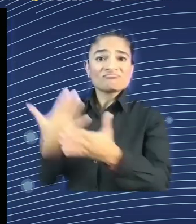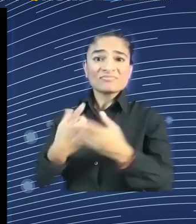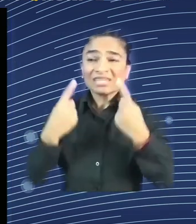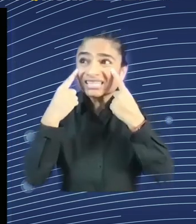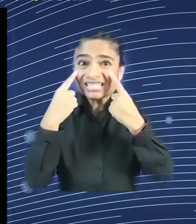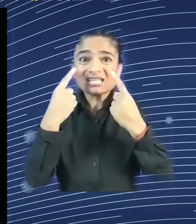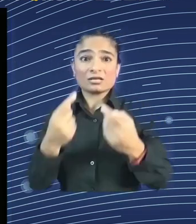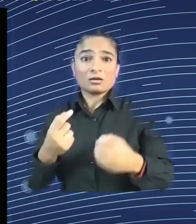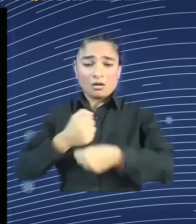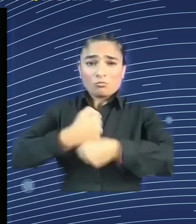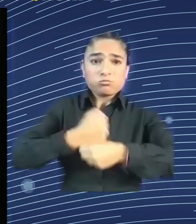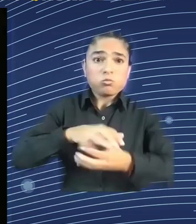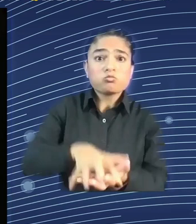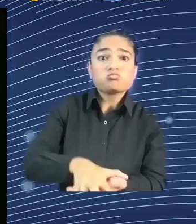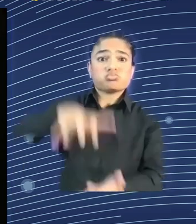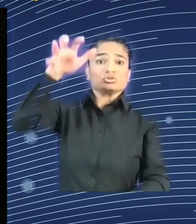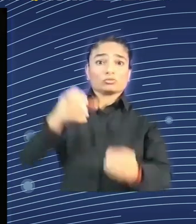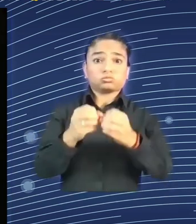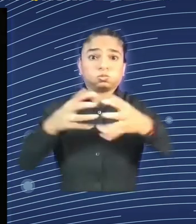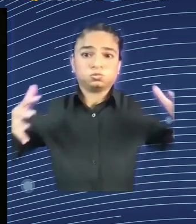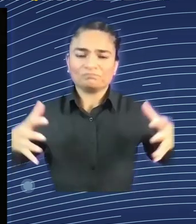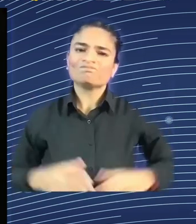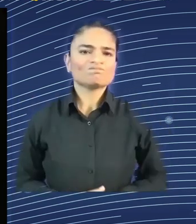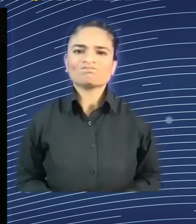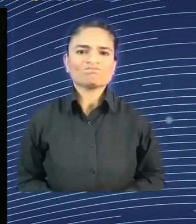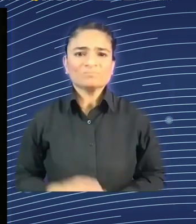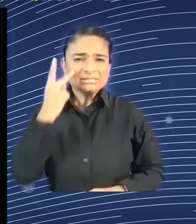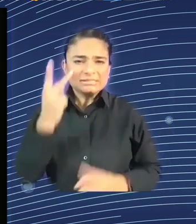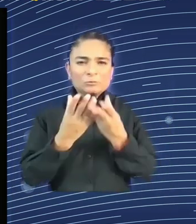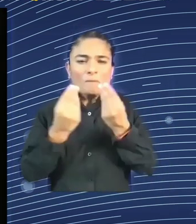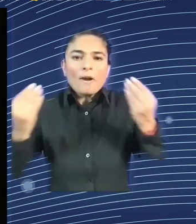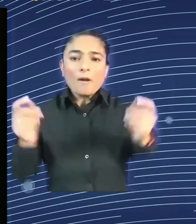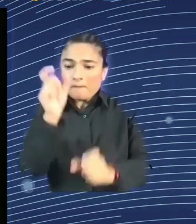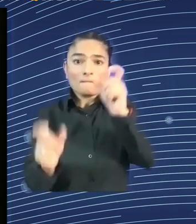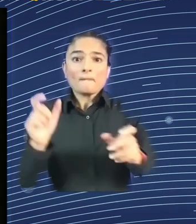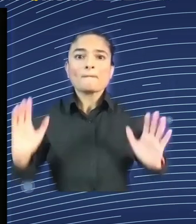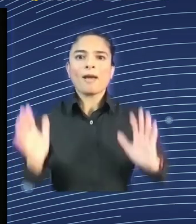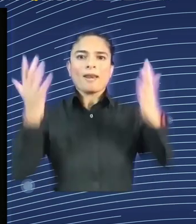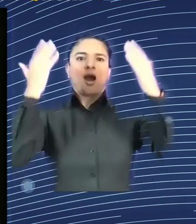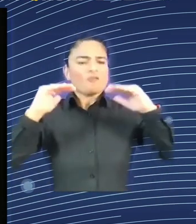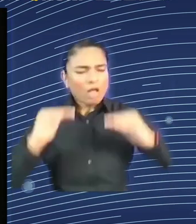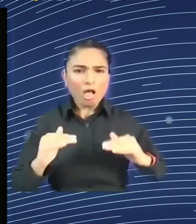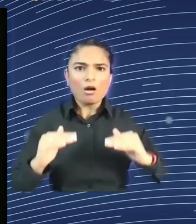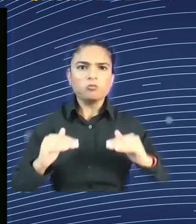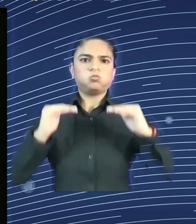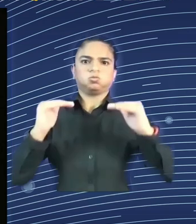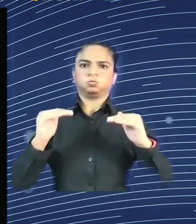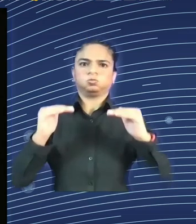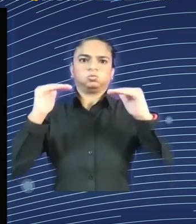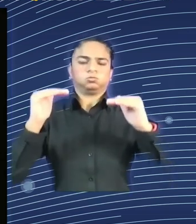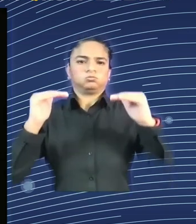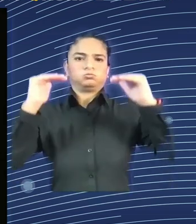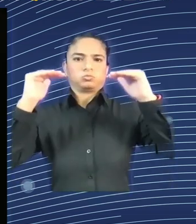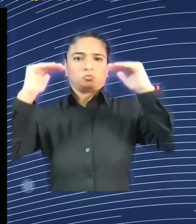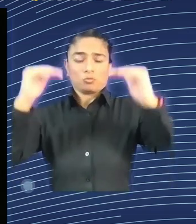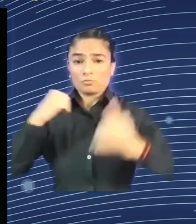saw up to about the 1970s when every home had the consumer durables that we're used